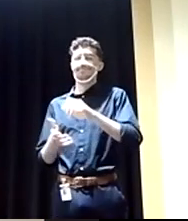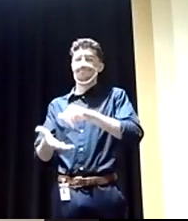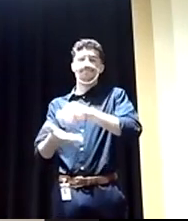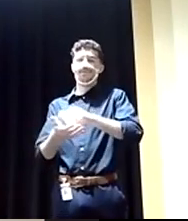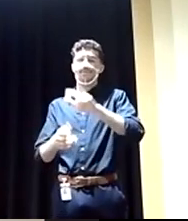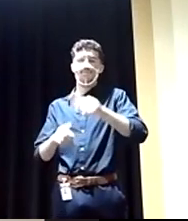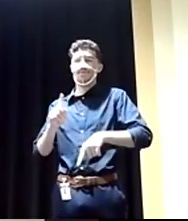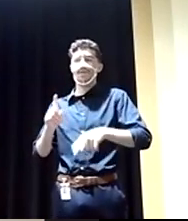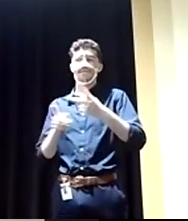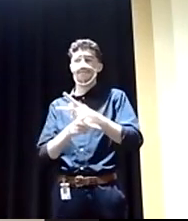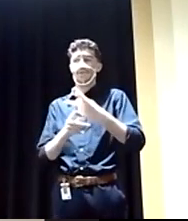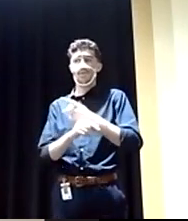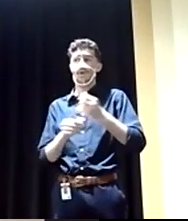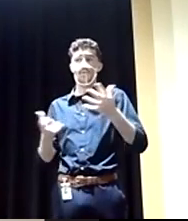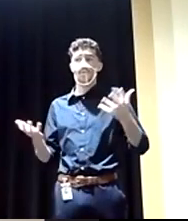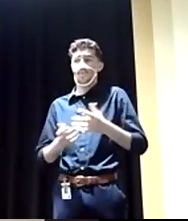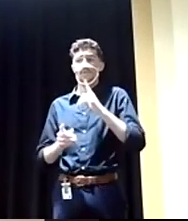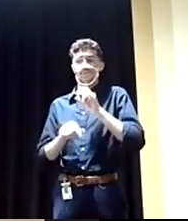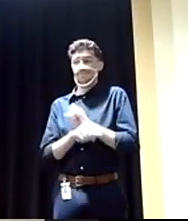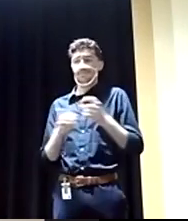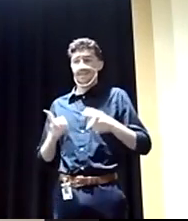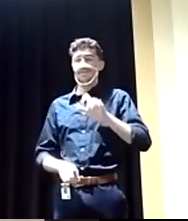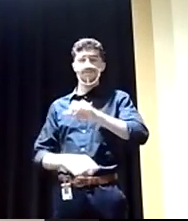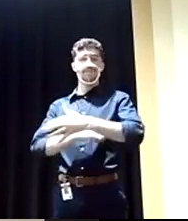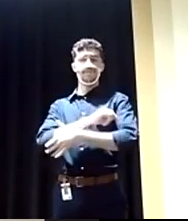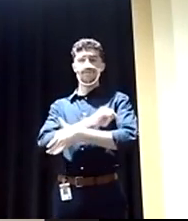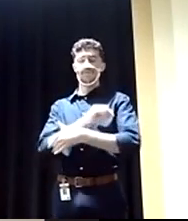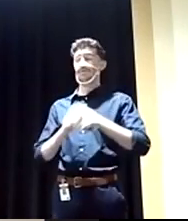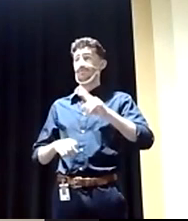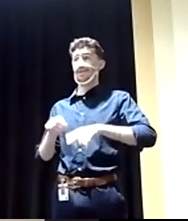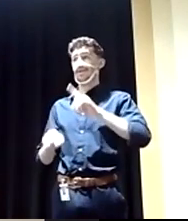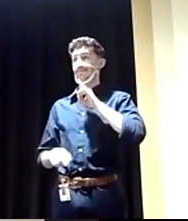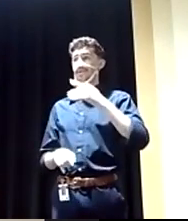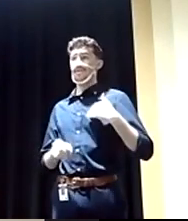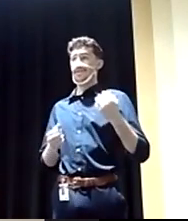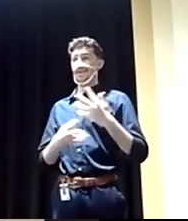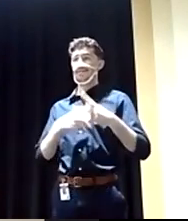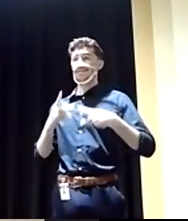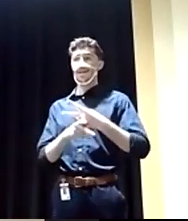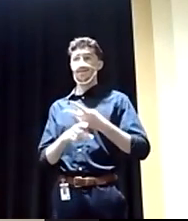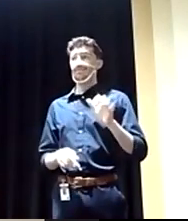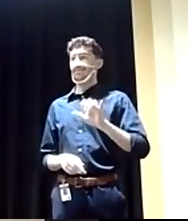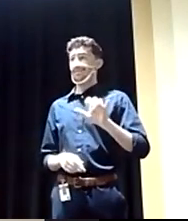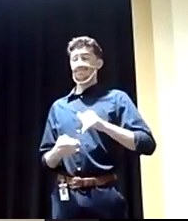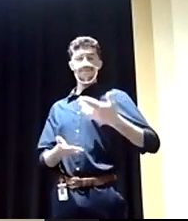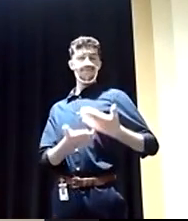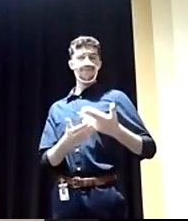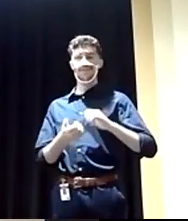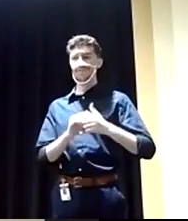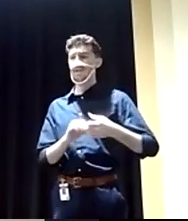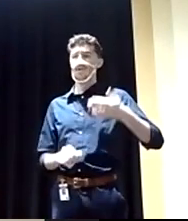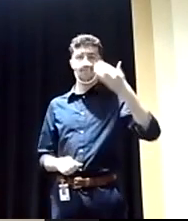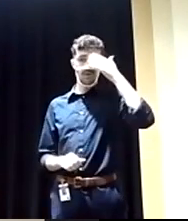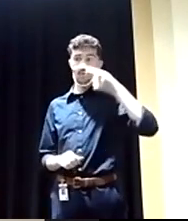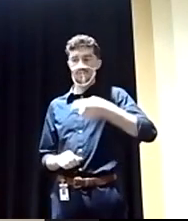figure out, to know exactly what's going on. And, and there, there can't really be any level of, of verification on what, what